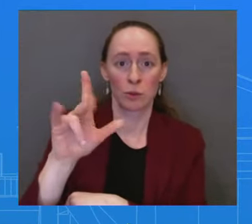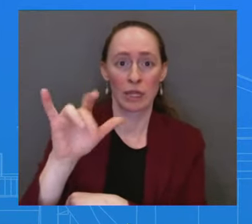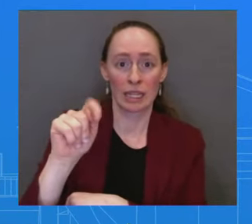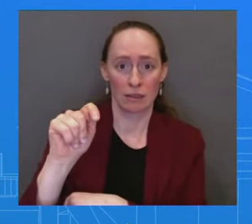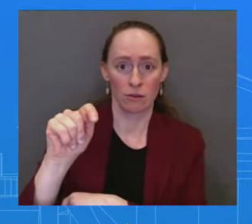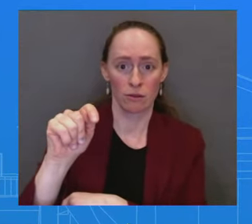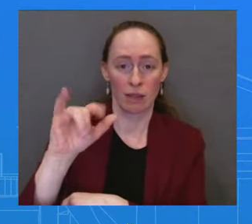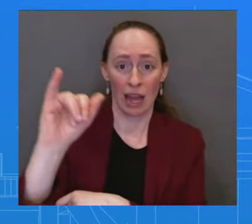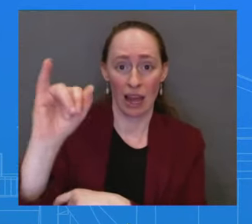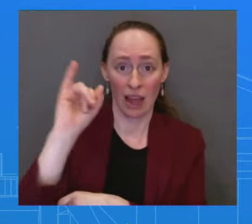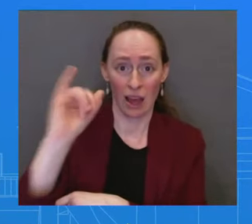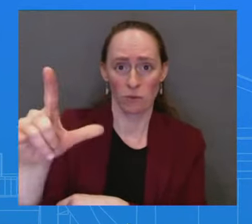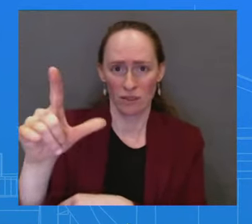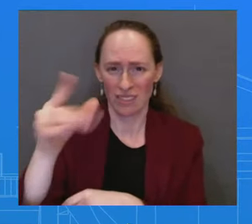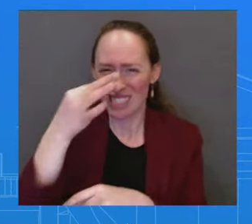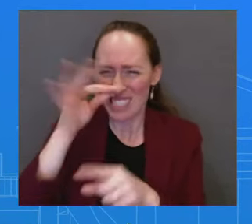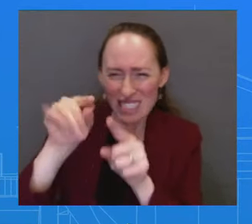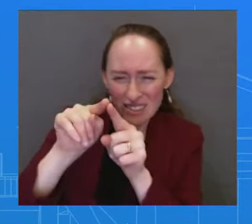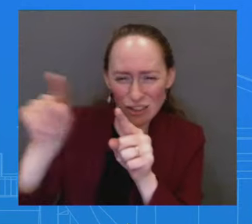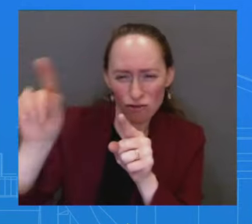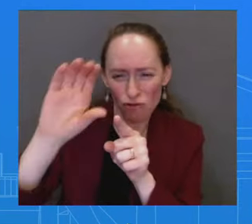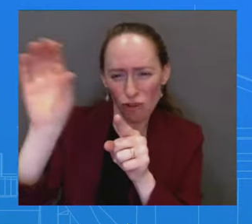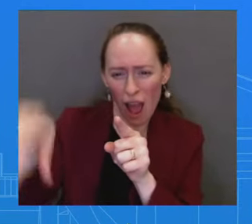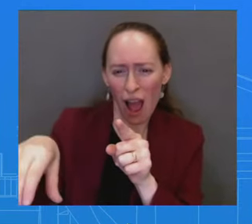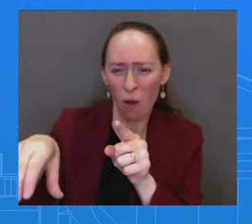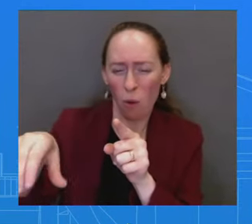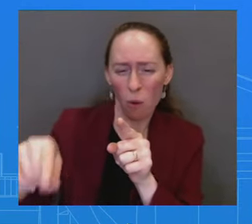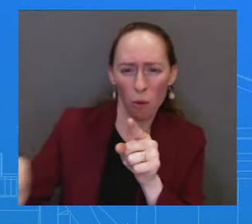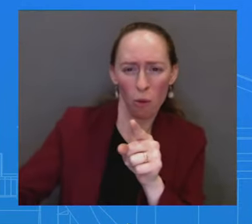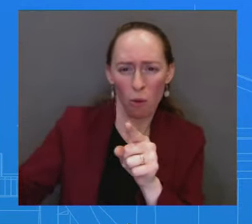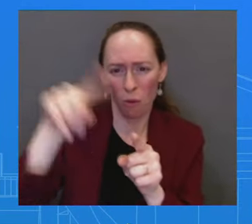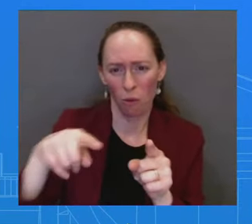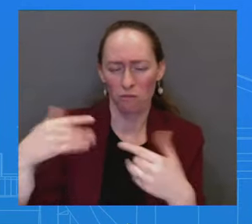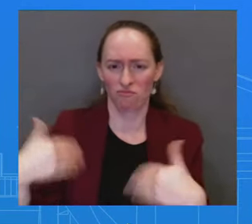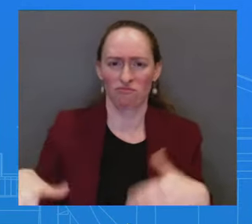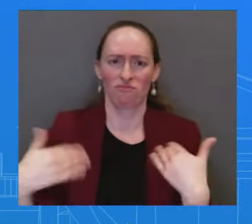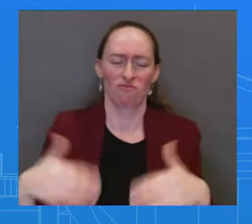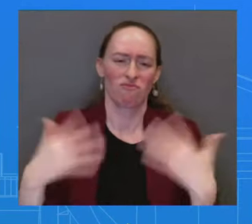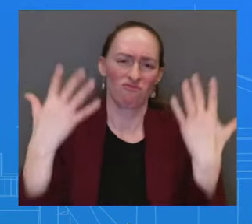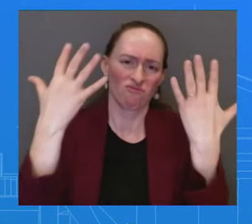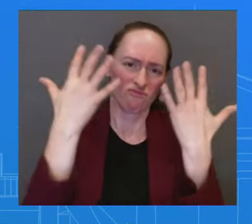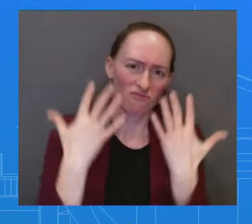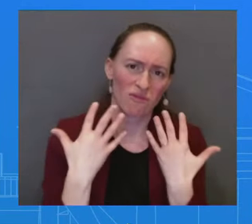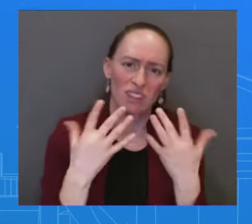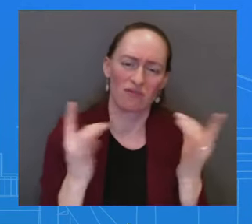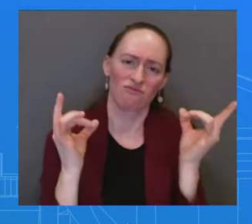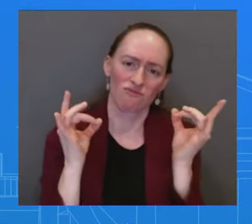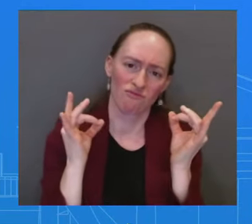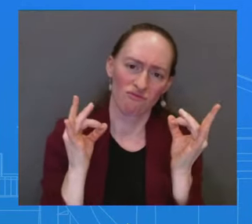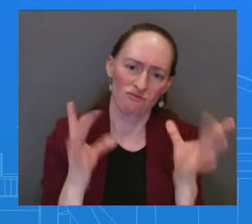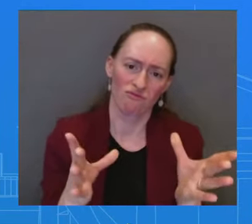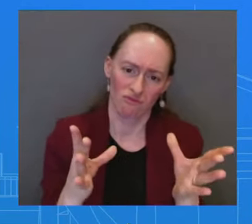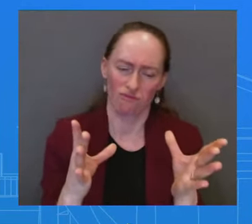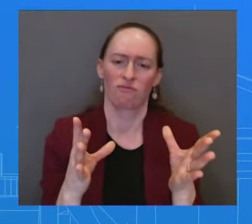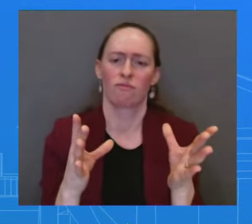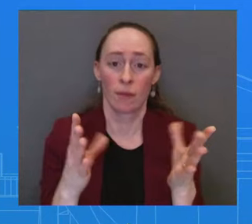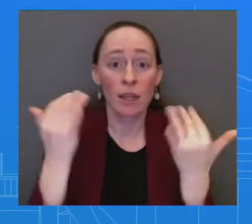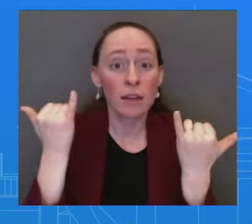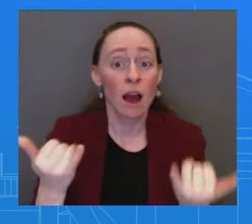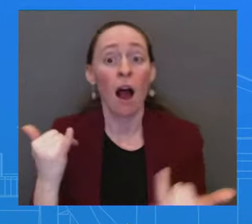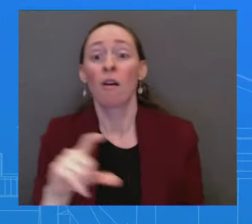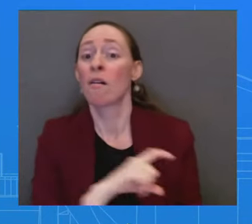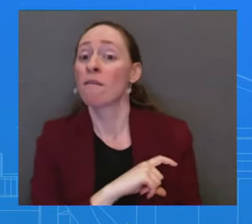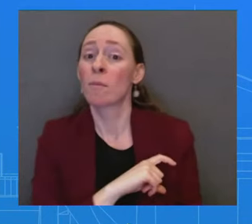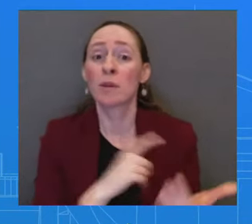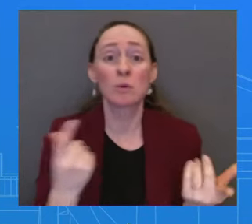the senseless act of violence. Federal officials are supporting the local law enforcement investigation, and we will know more as they complete their work.